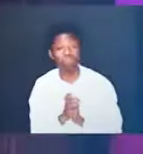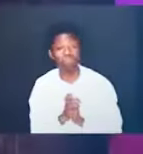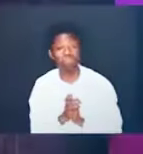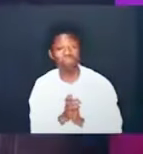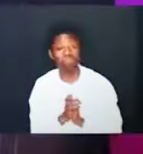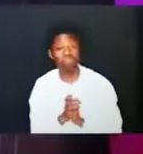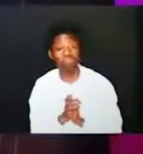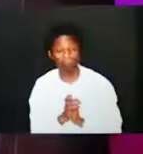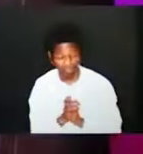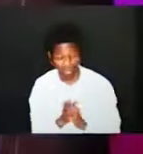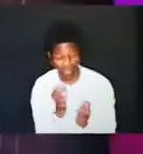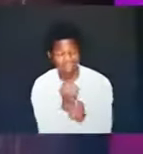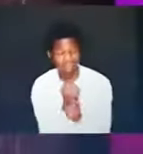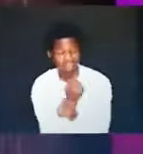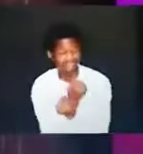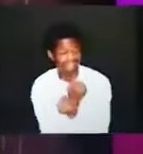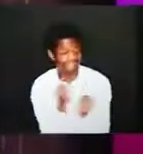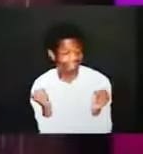verse 10